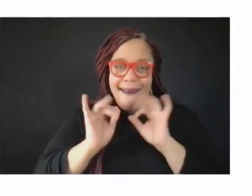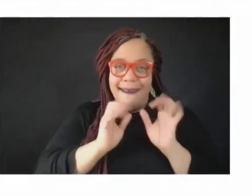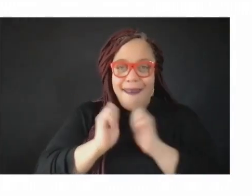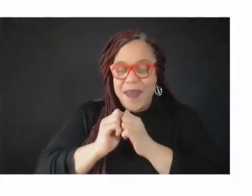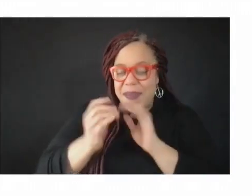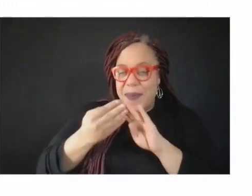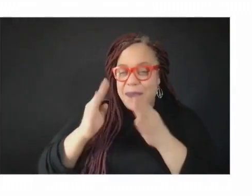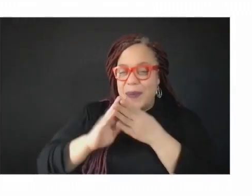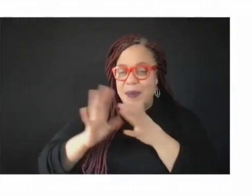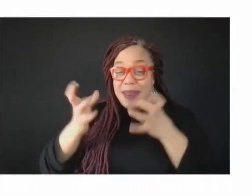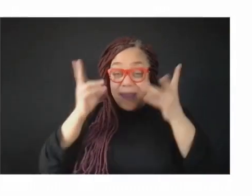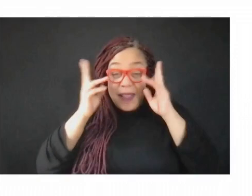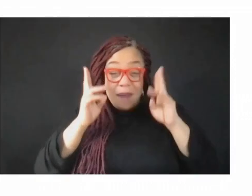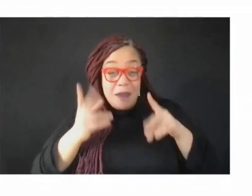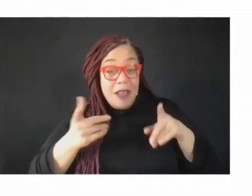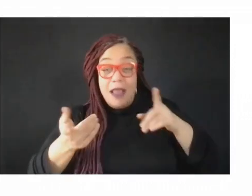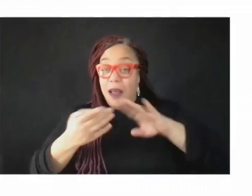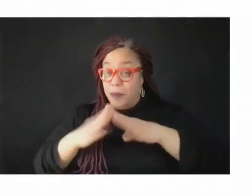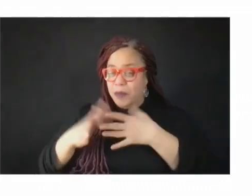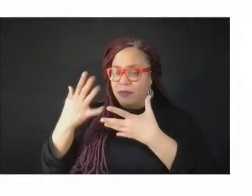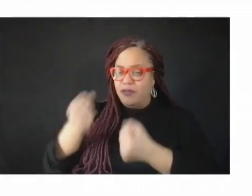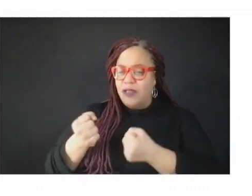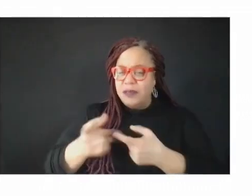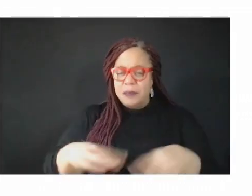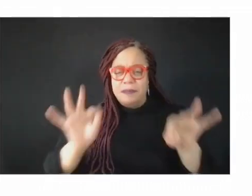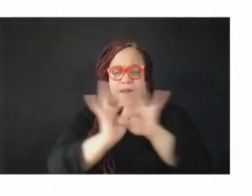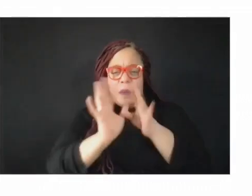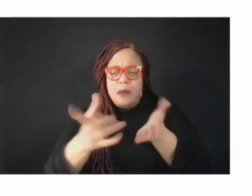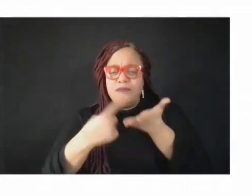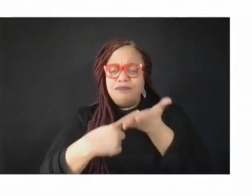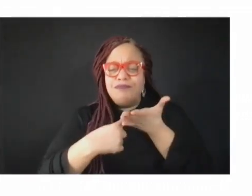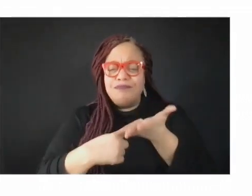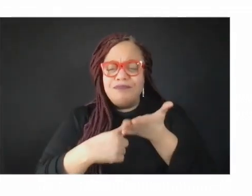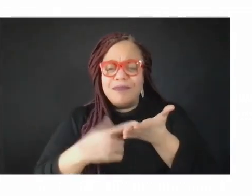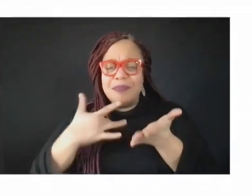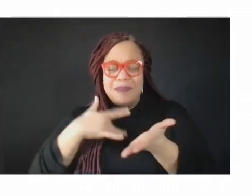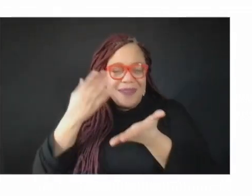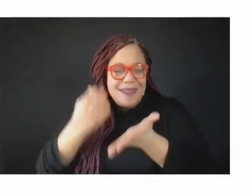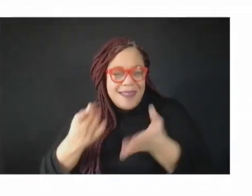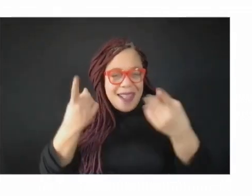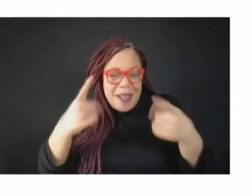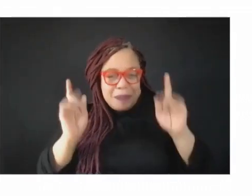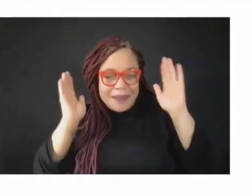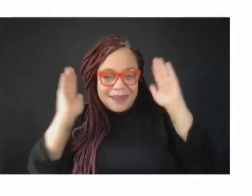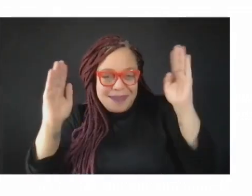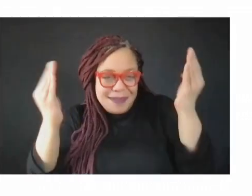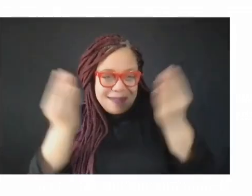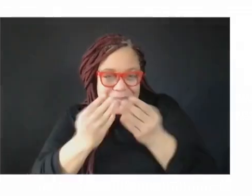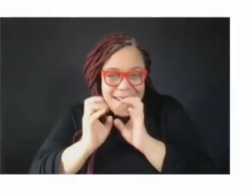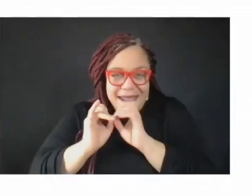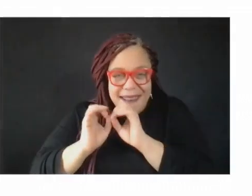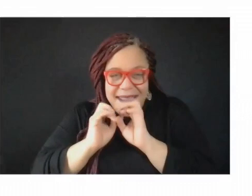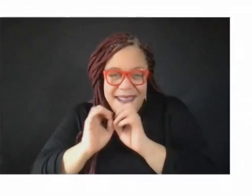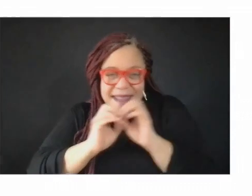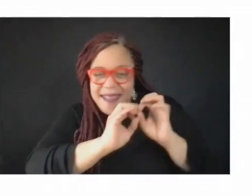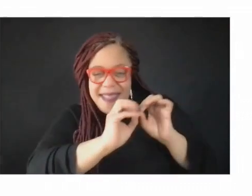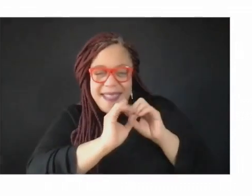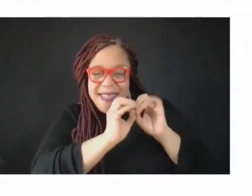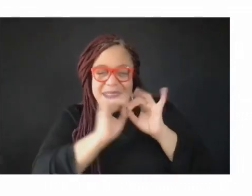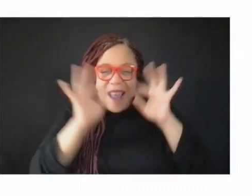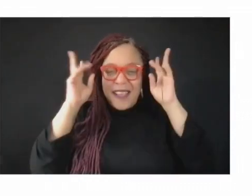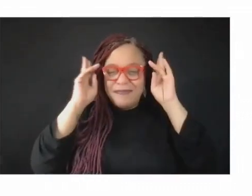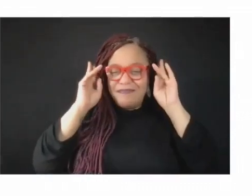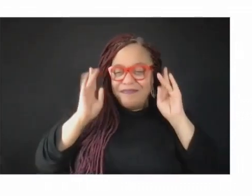Important conversations of the day are often discussed and debated in barbershops and beauty salons. So how might we make